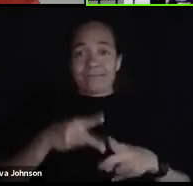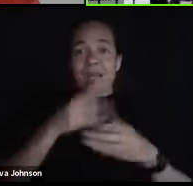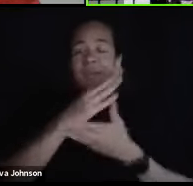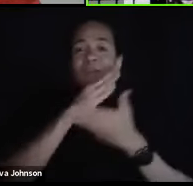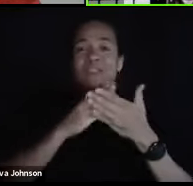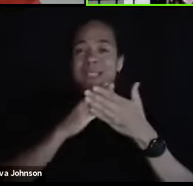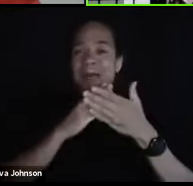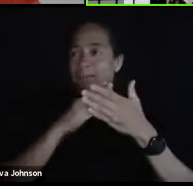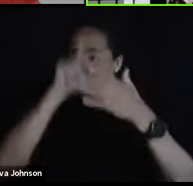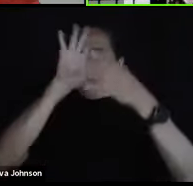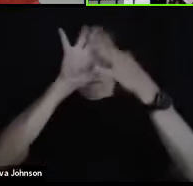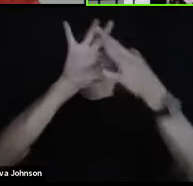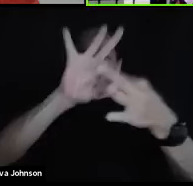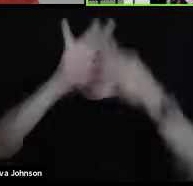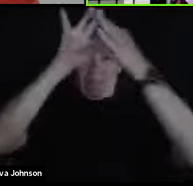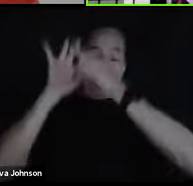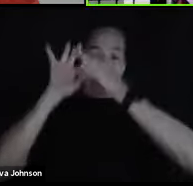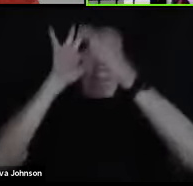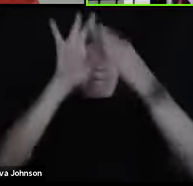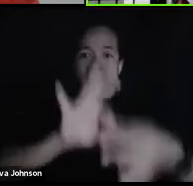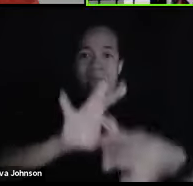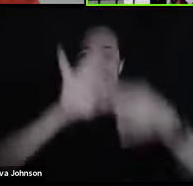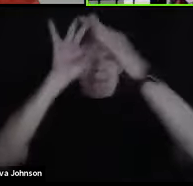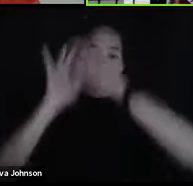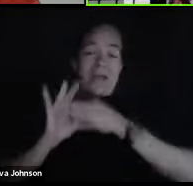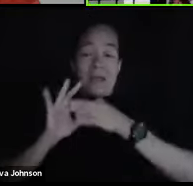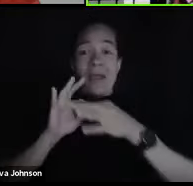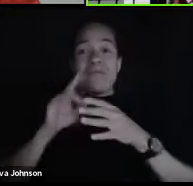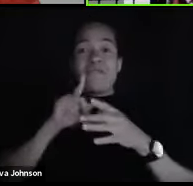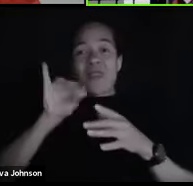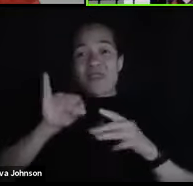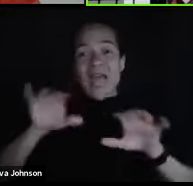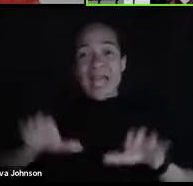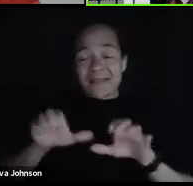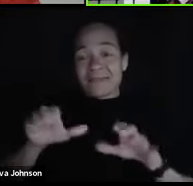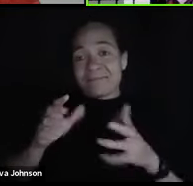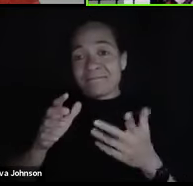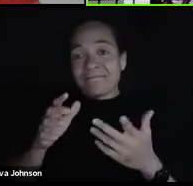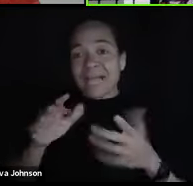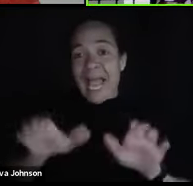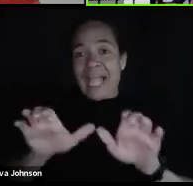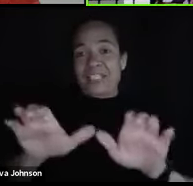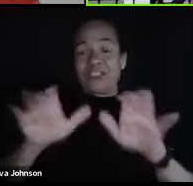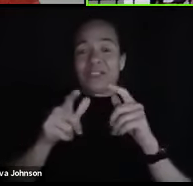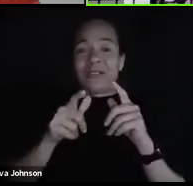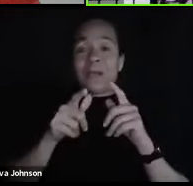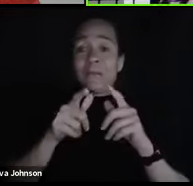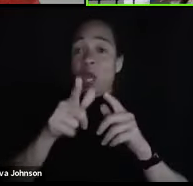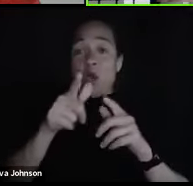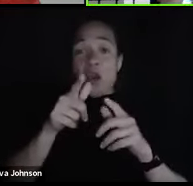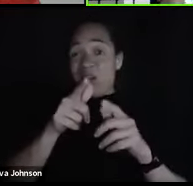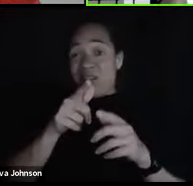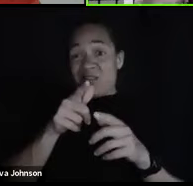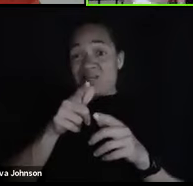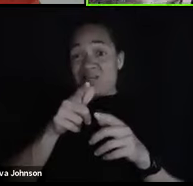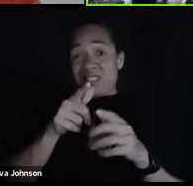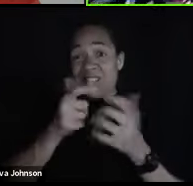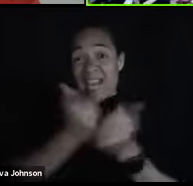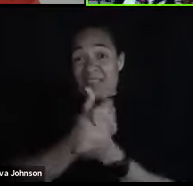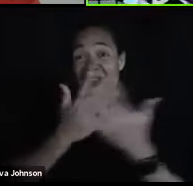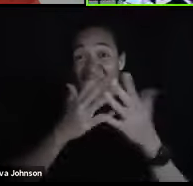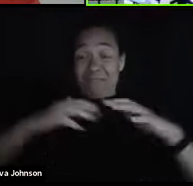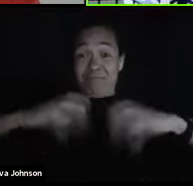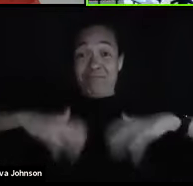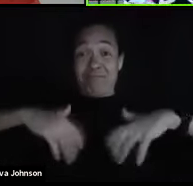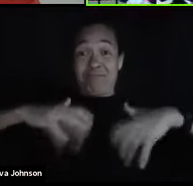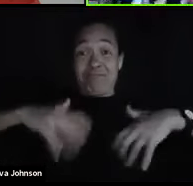a physiological neuronal mechanism for that actually, but you can almost get verbatim everything and students have these